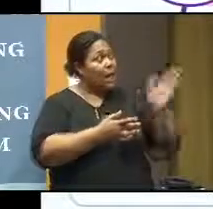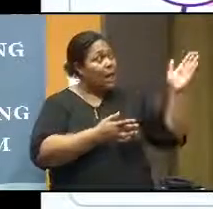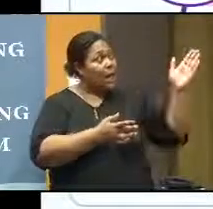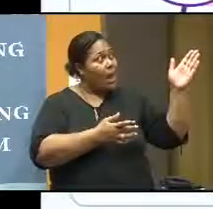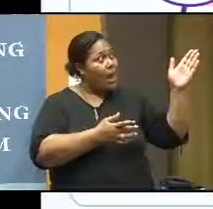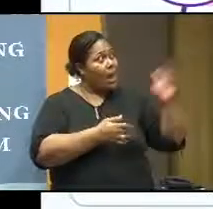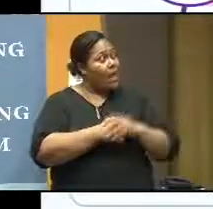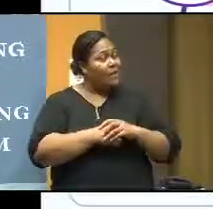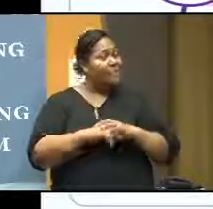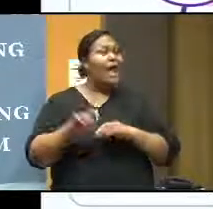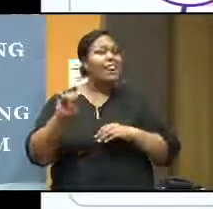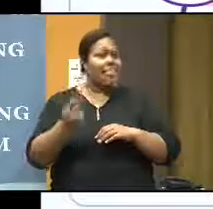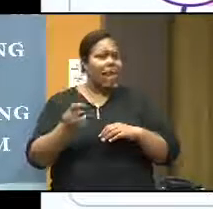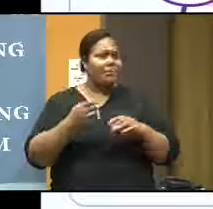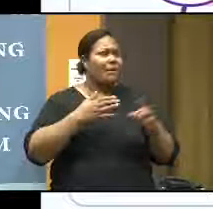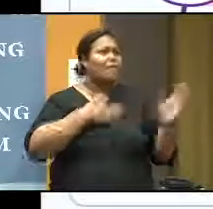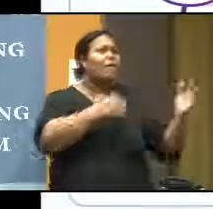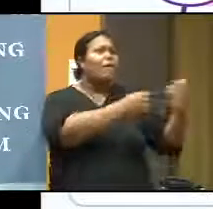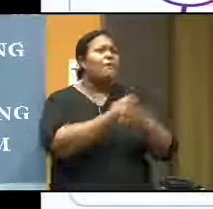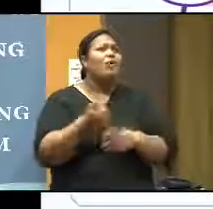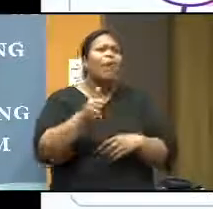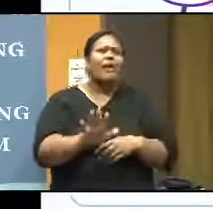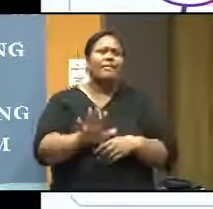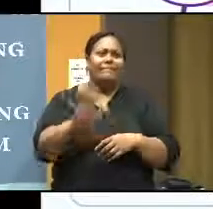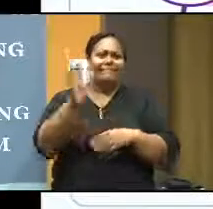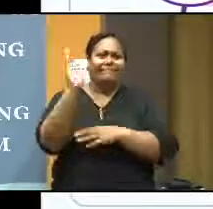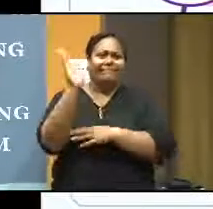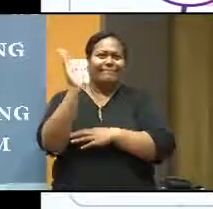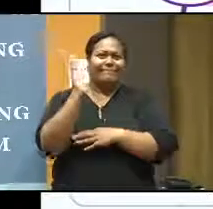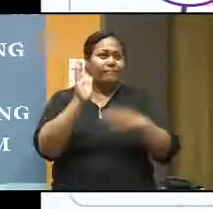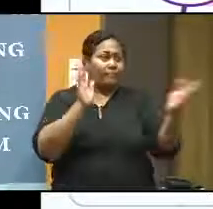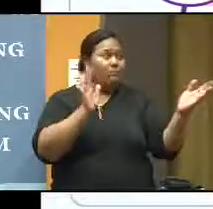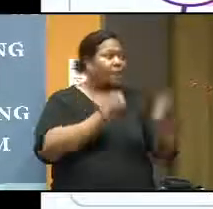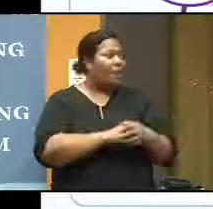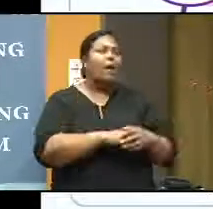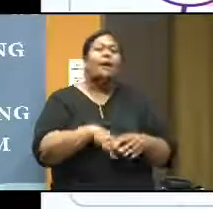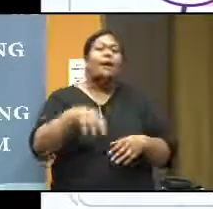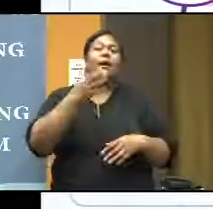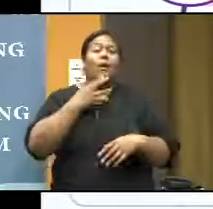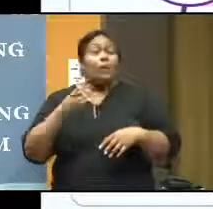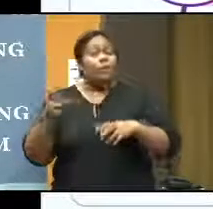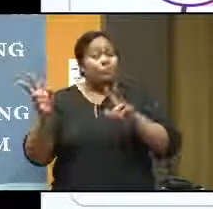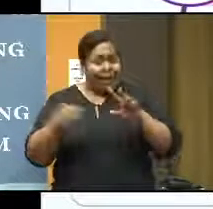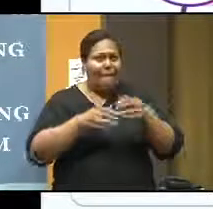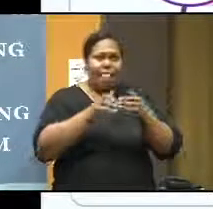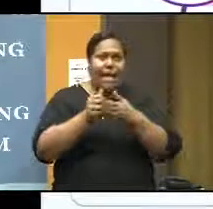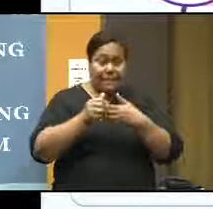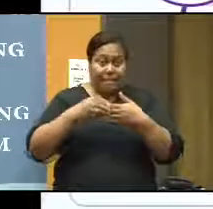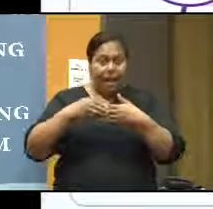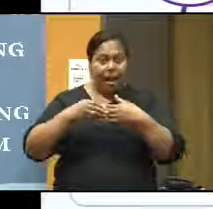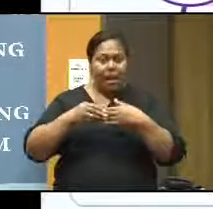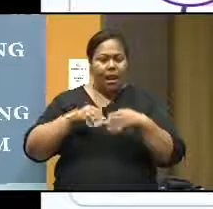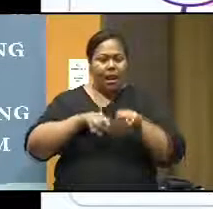presented. I would like to draw your attention that there is a flexible learning policy in view